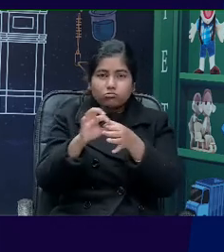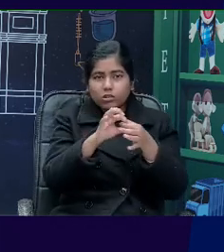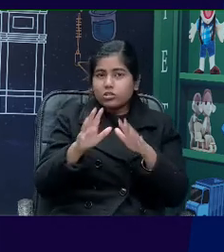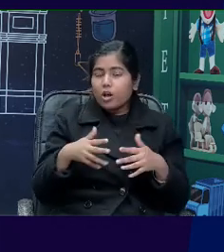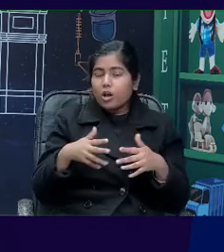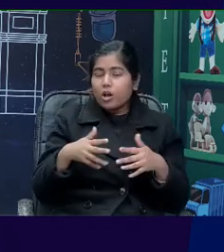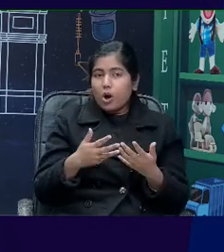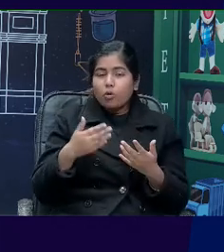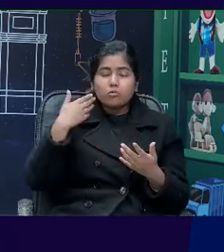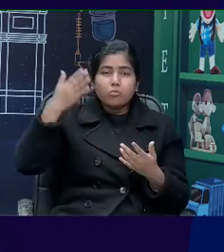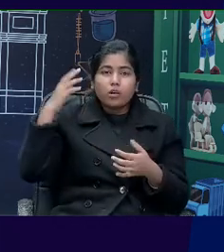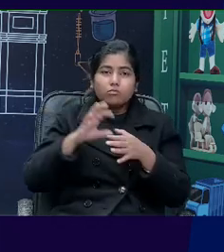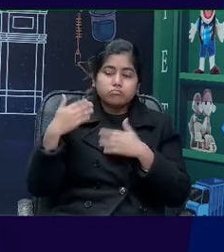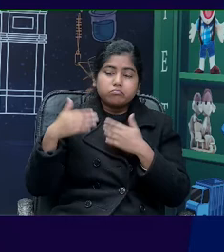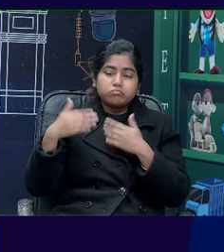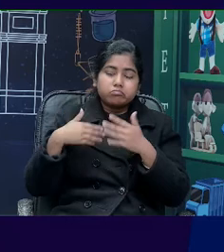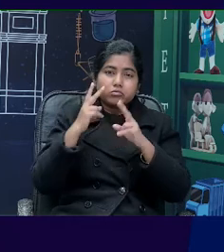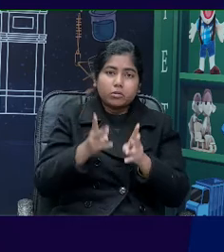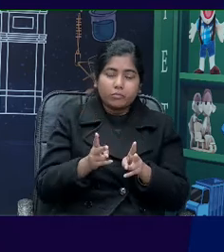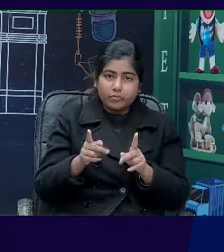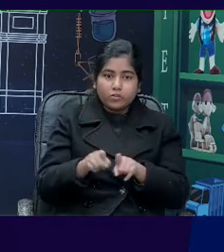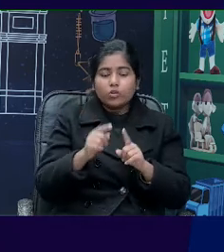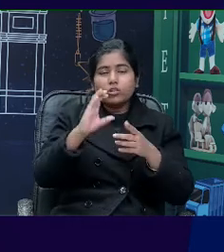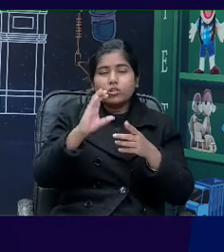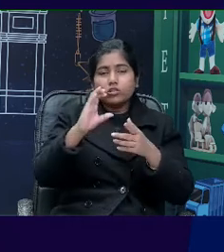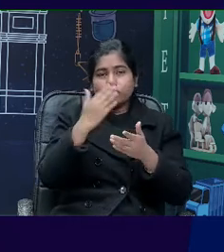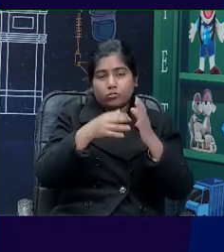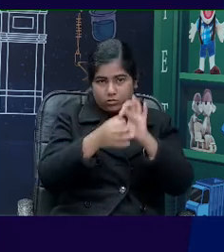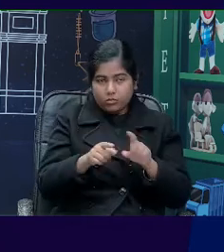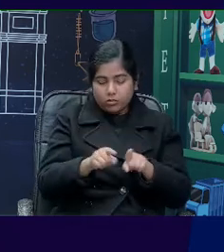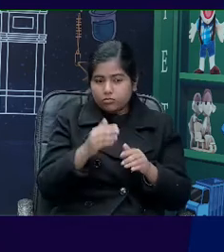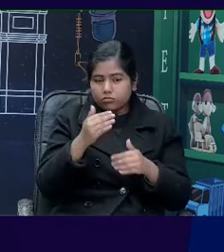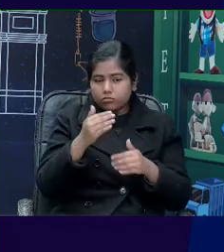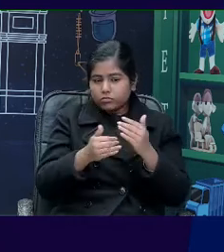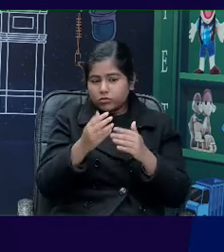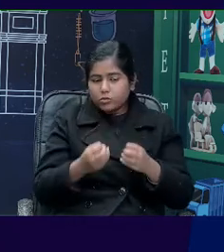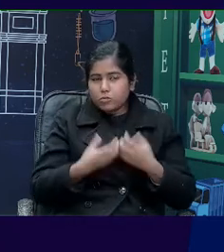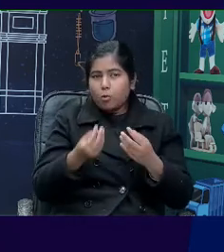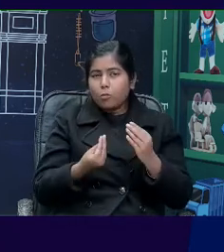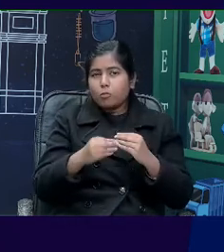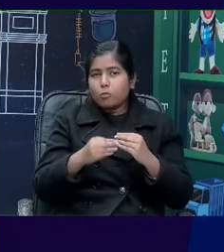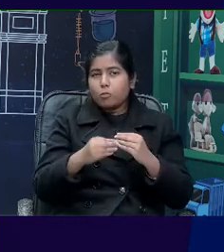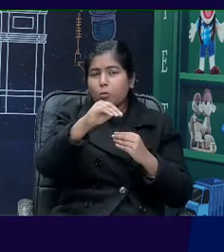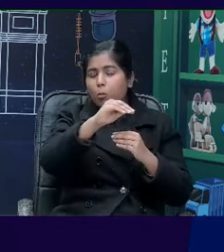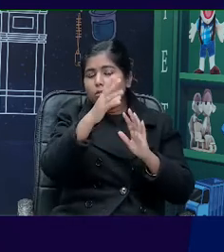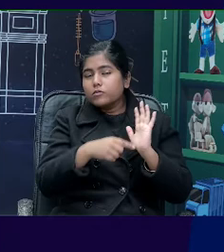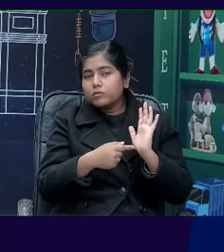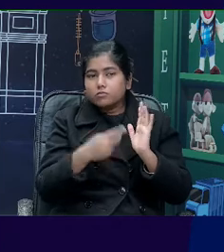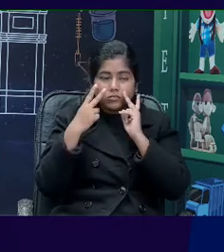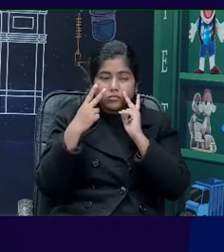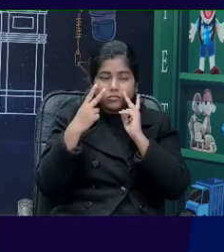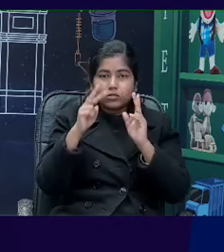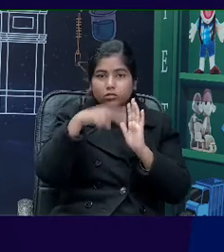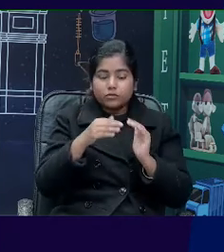also there as a theme in this lesson. So, we explore all of these as we read. So, ma'am, as this session is a special session